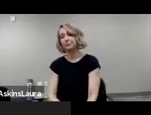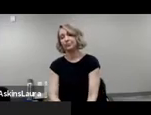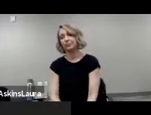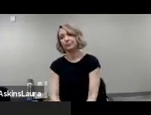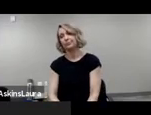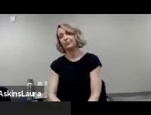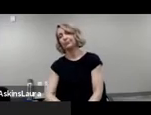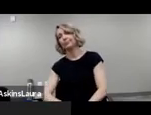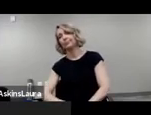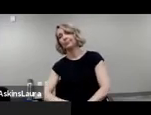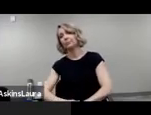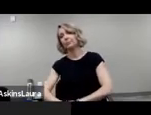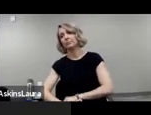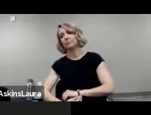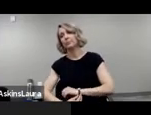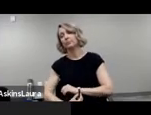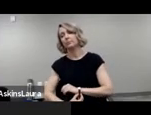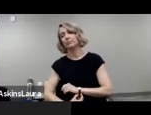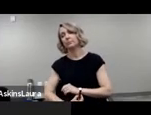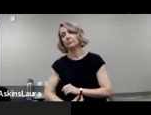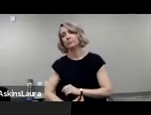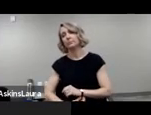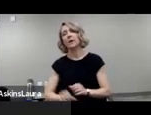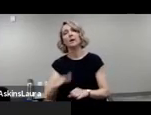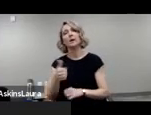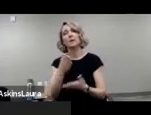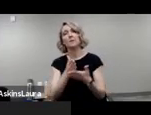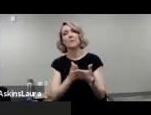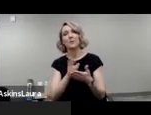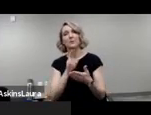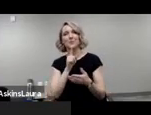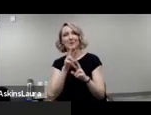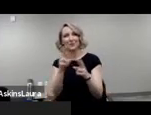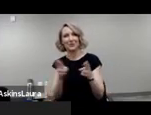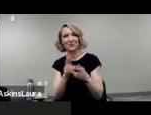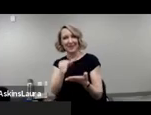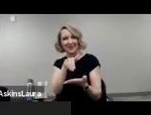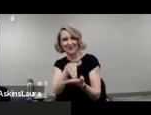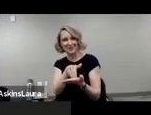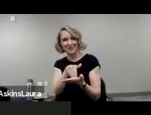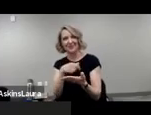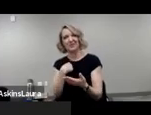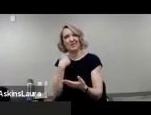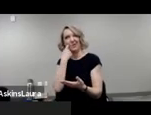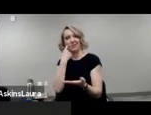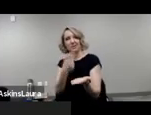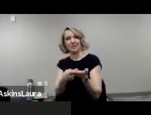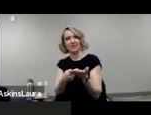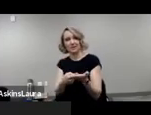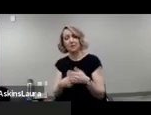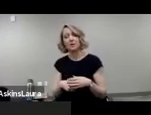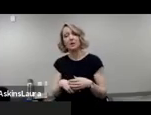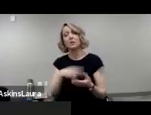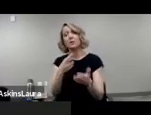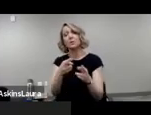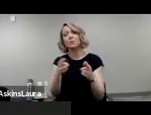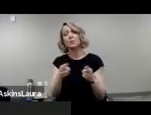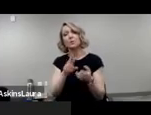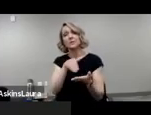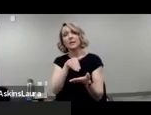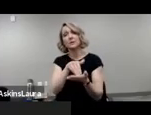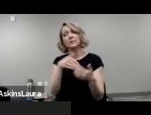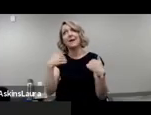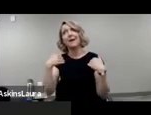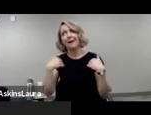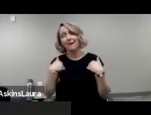And another big piece are the regional centers, which I explained at the beginning. Regional centers have